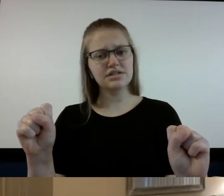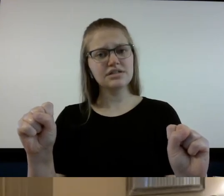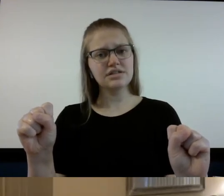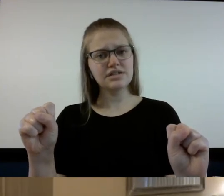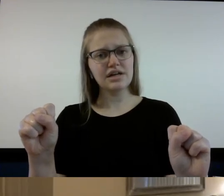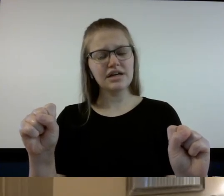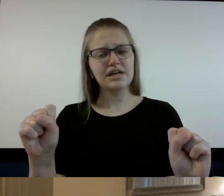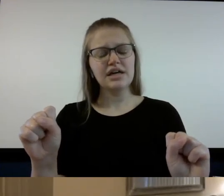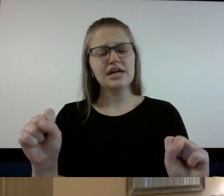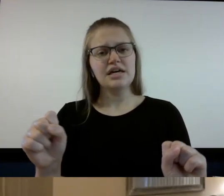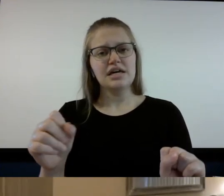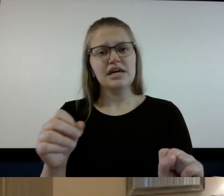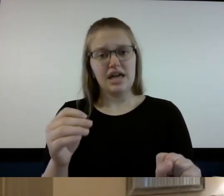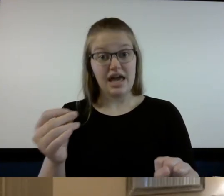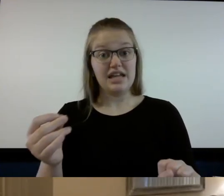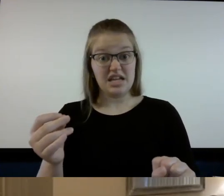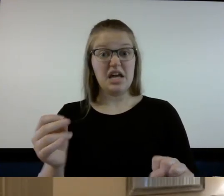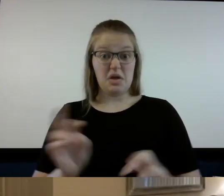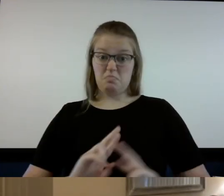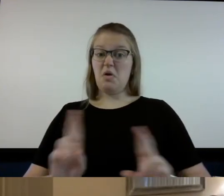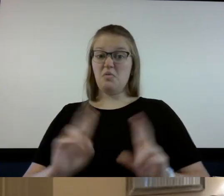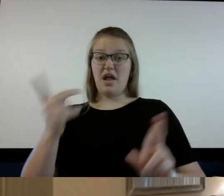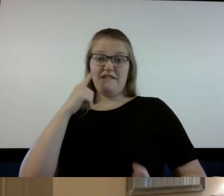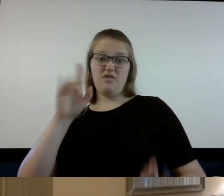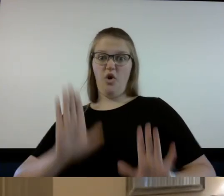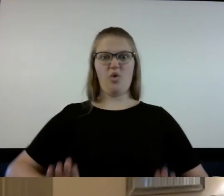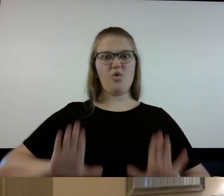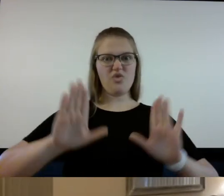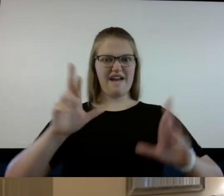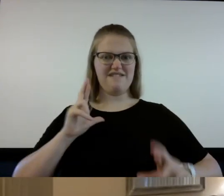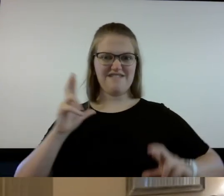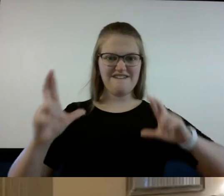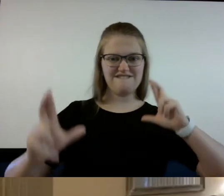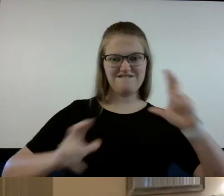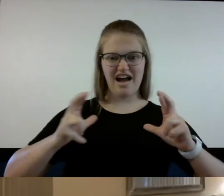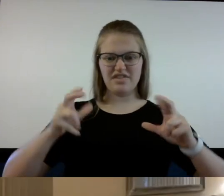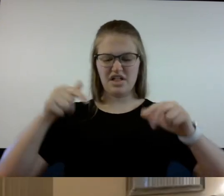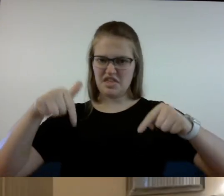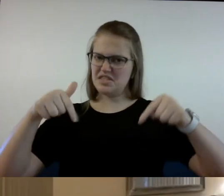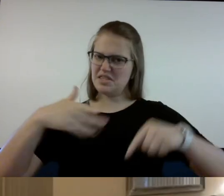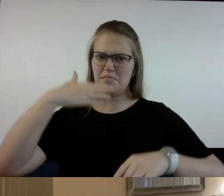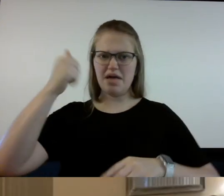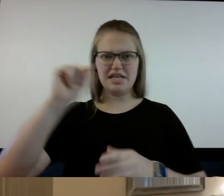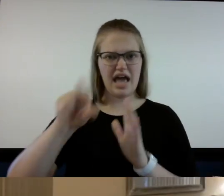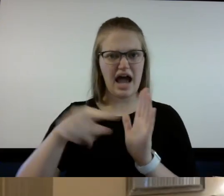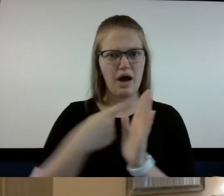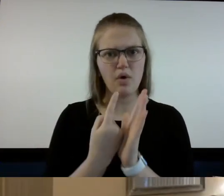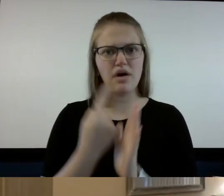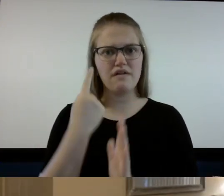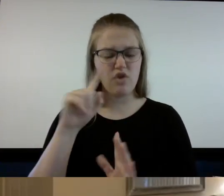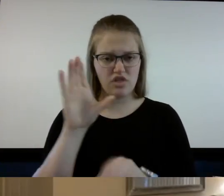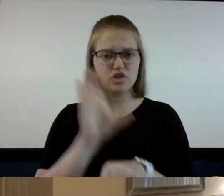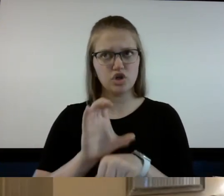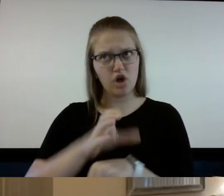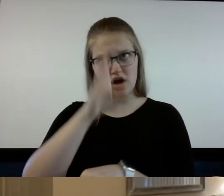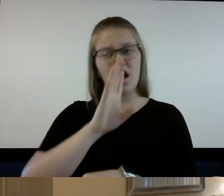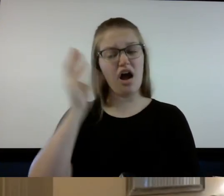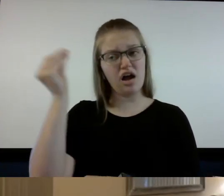and get ready for the greatest revival it's the greatest hour for the church God spoke that directly to me